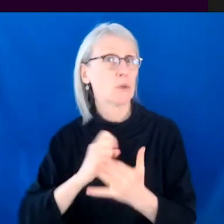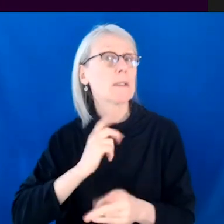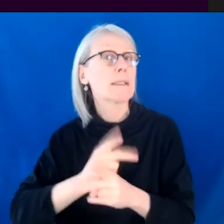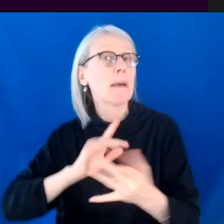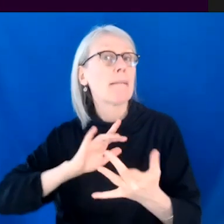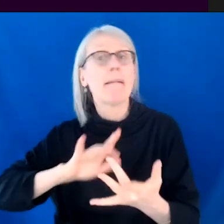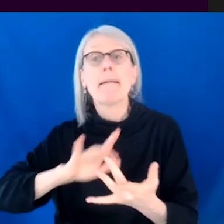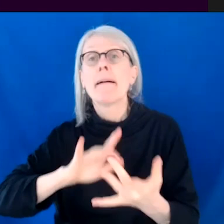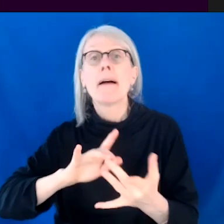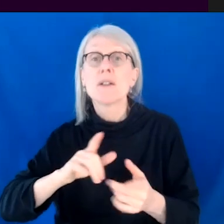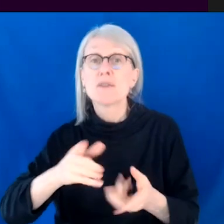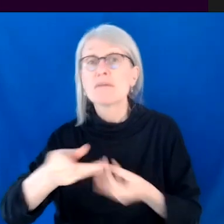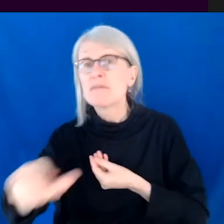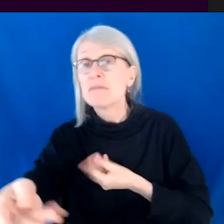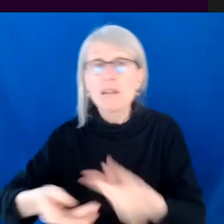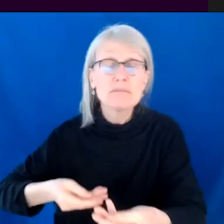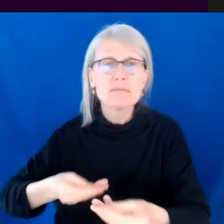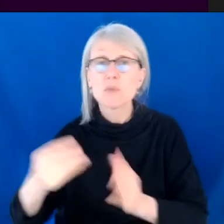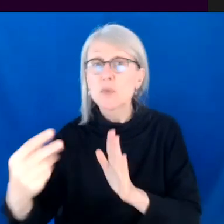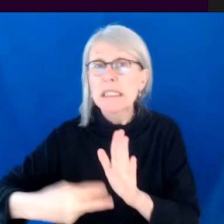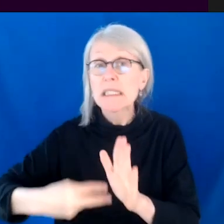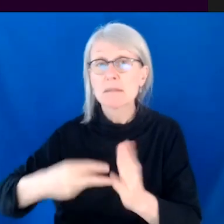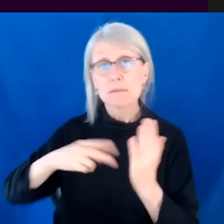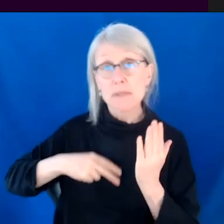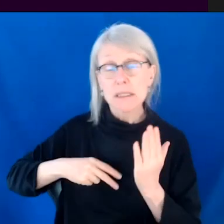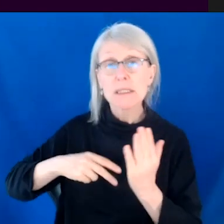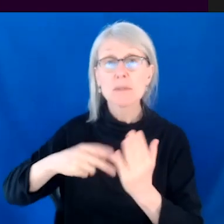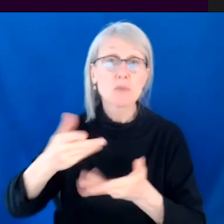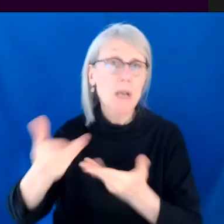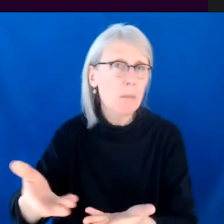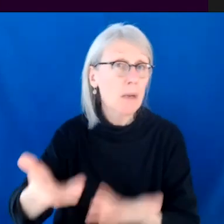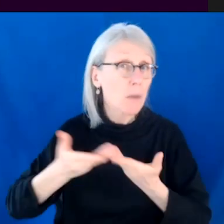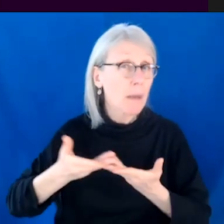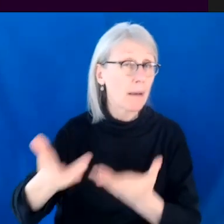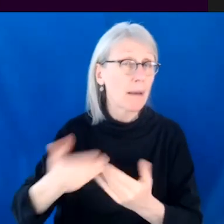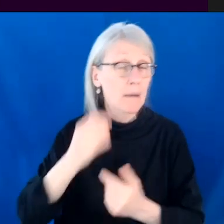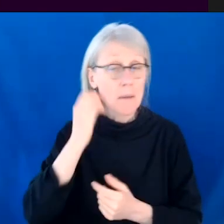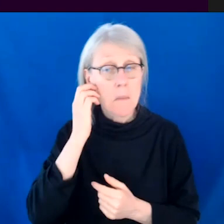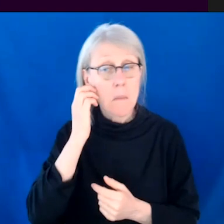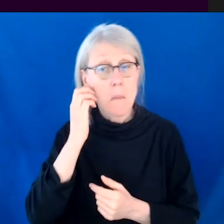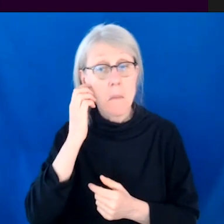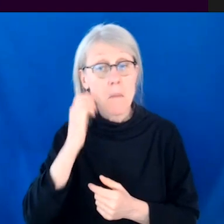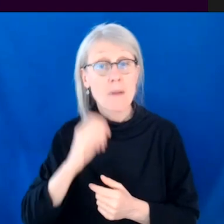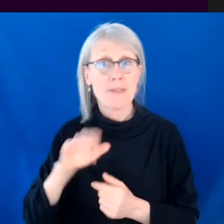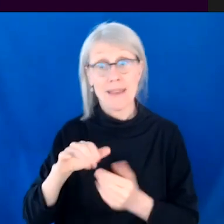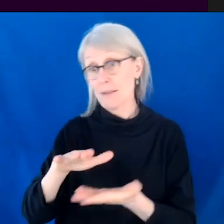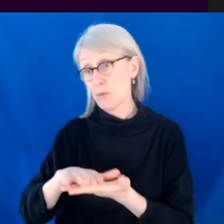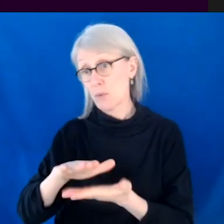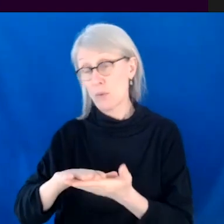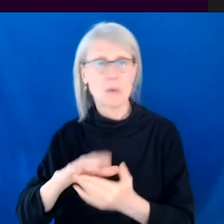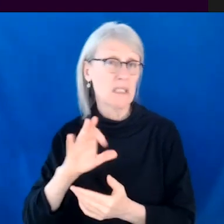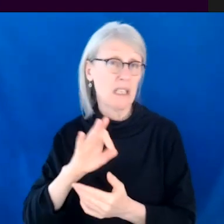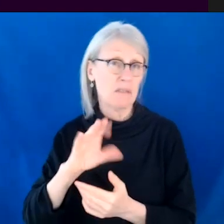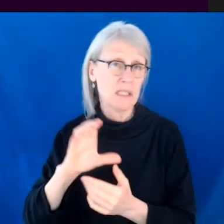read things for you or recommend you or whatever it may be. But then that organization or that school that you've gone to,